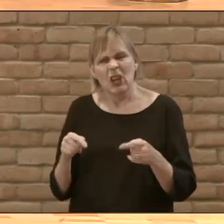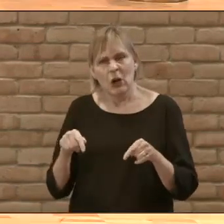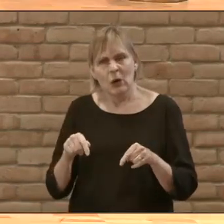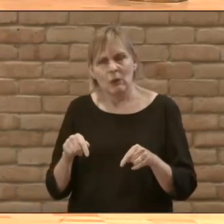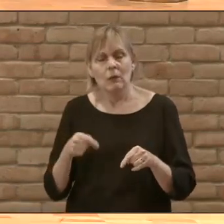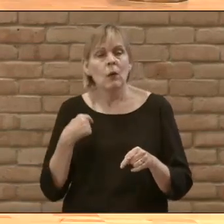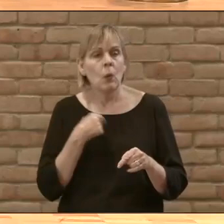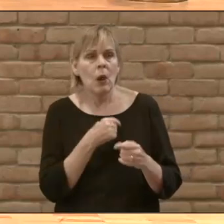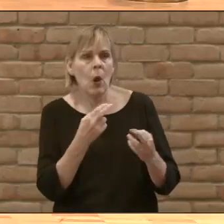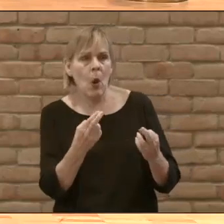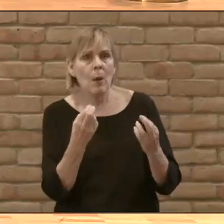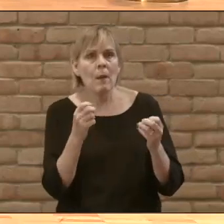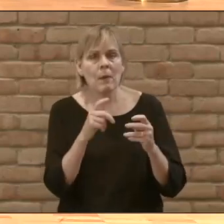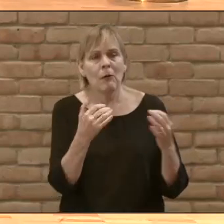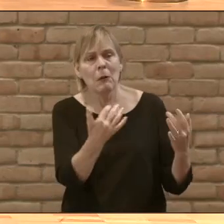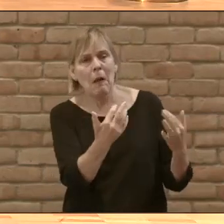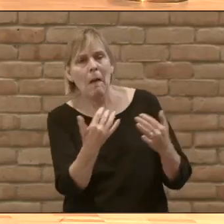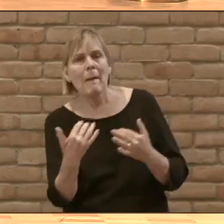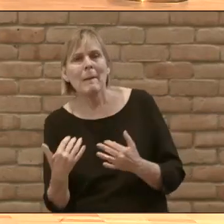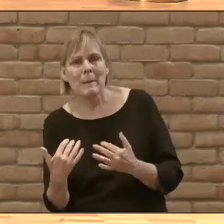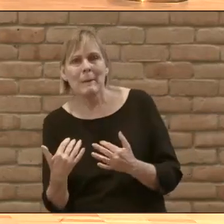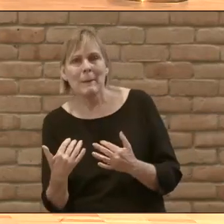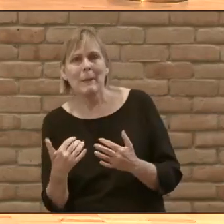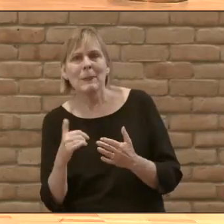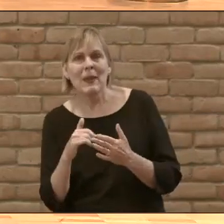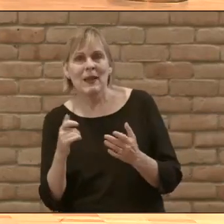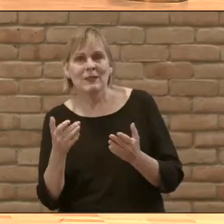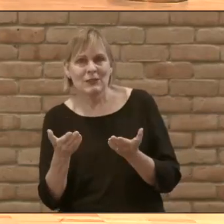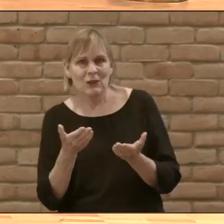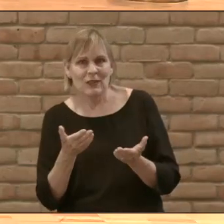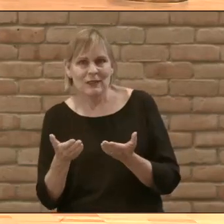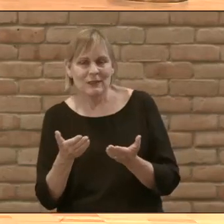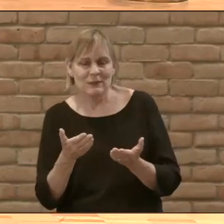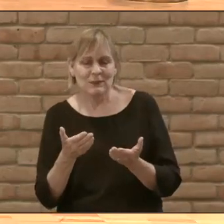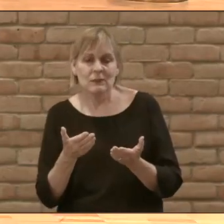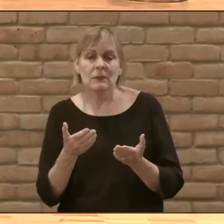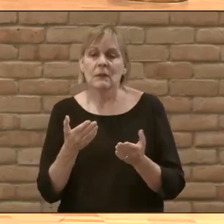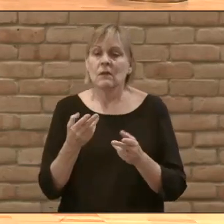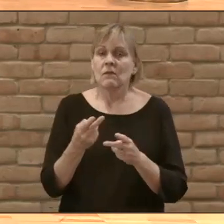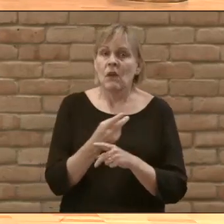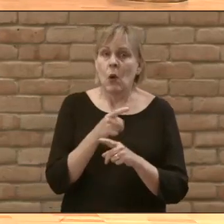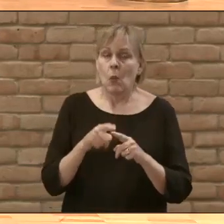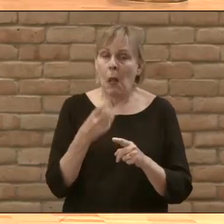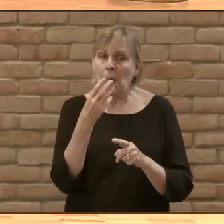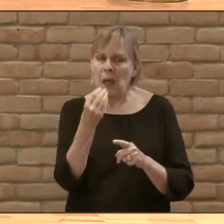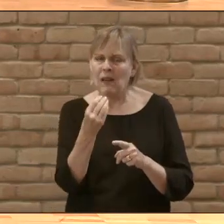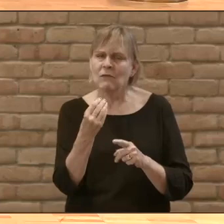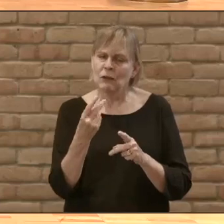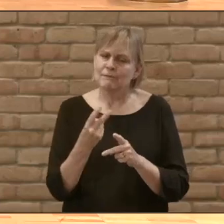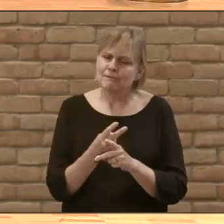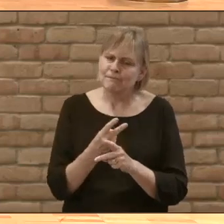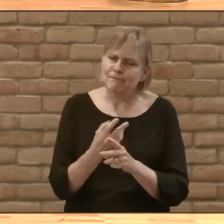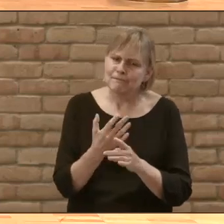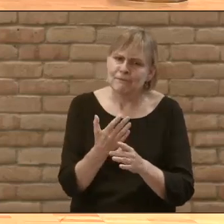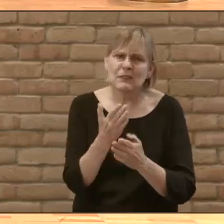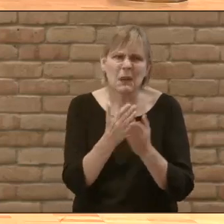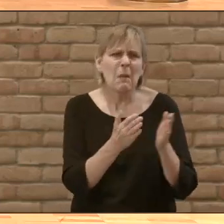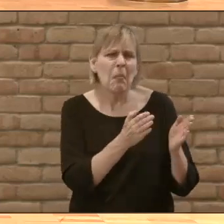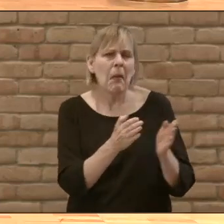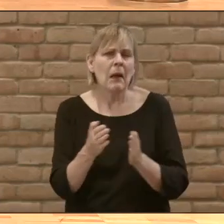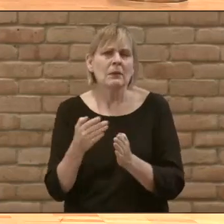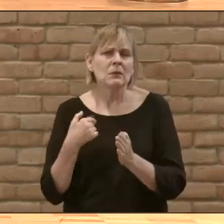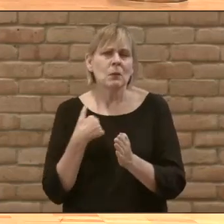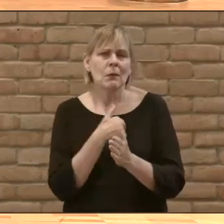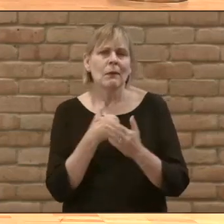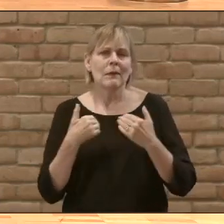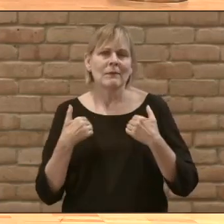And we sure hope that lots and lots of you will come out. And just the timeline, we're still working on what that looks like. And, you know, we've got some plans in place